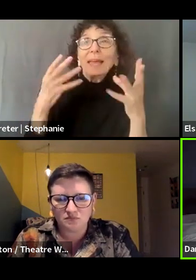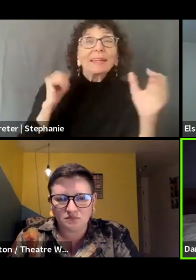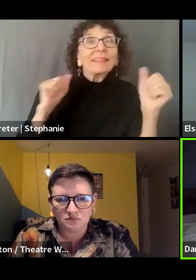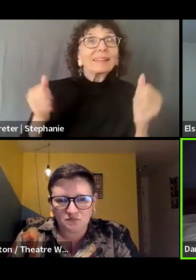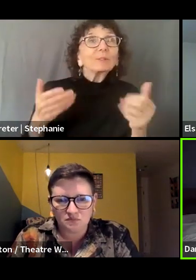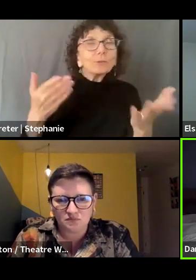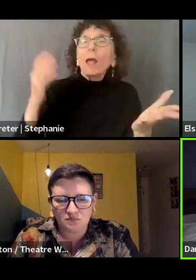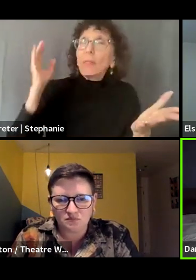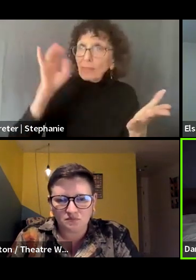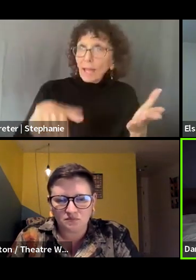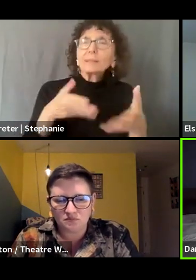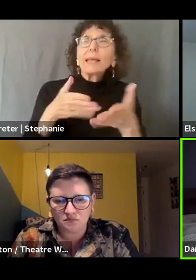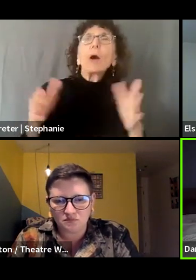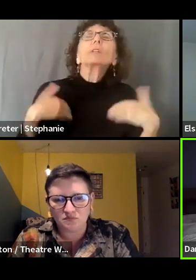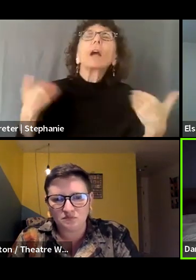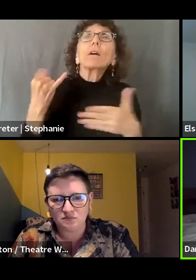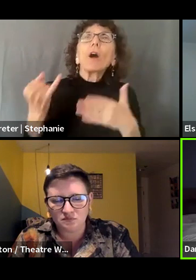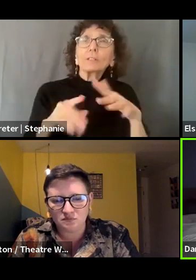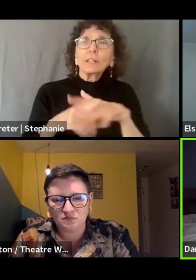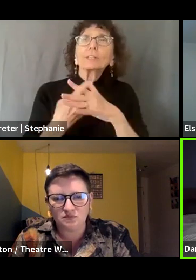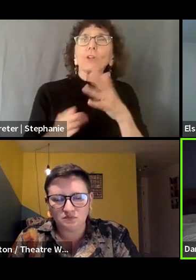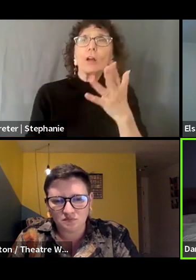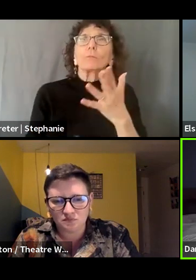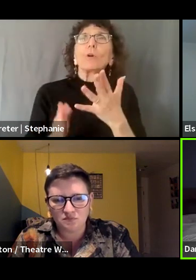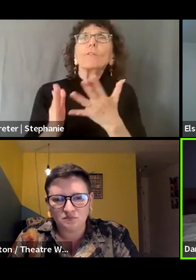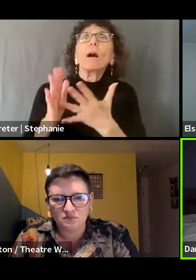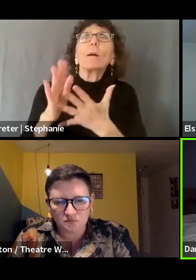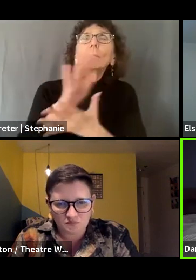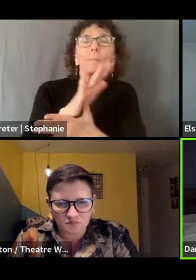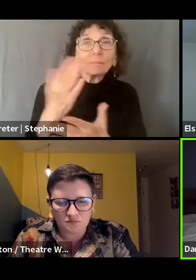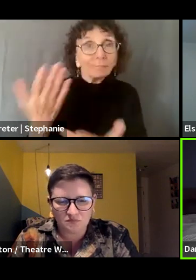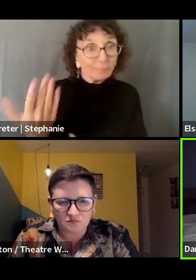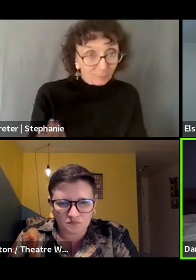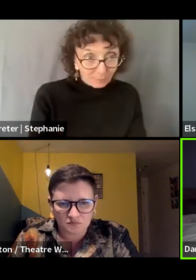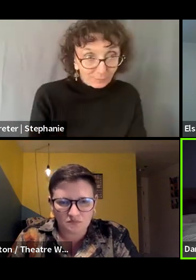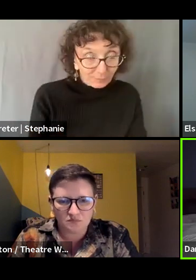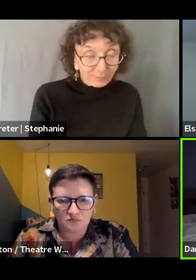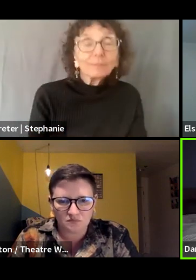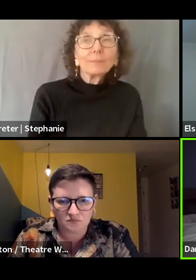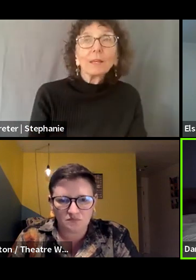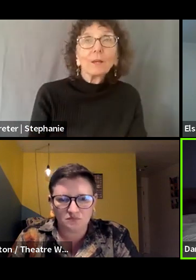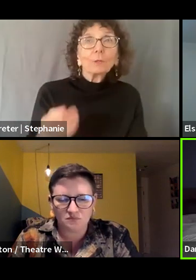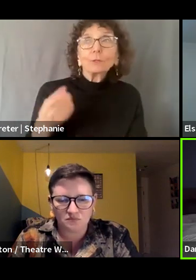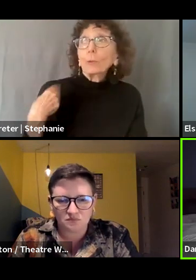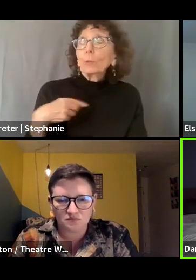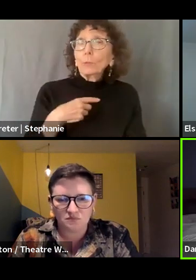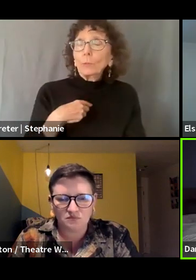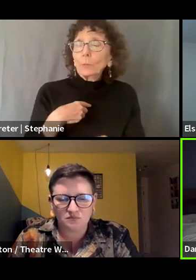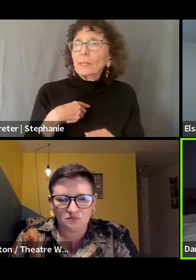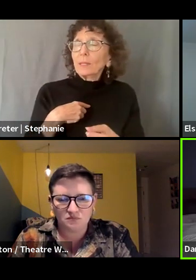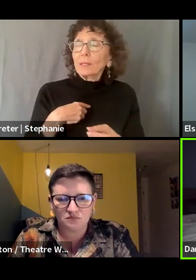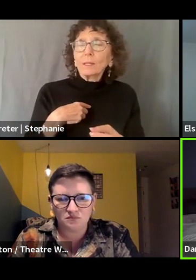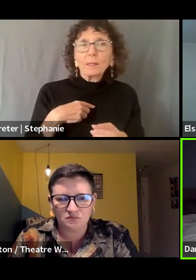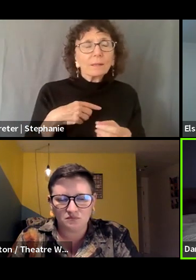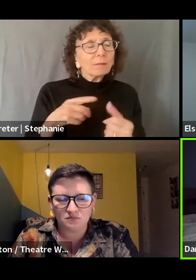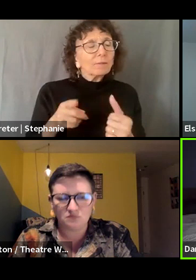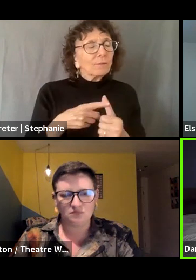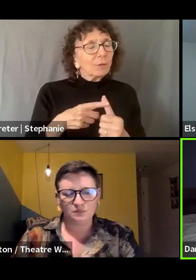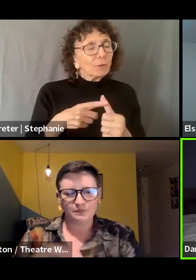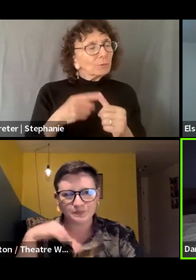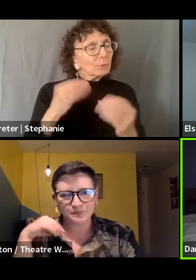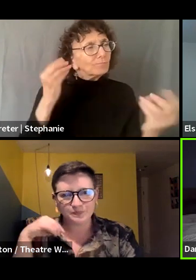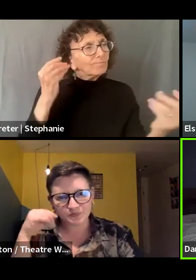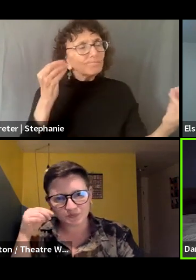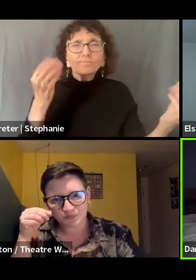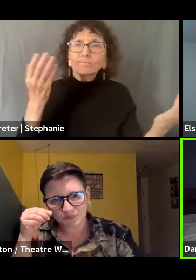of the pathway for young artists and, uh, young arts workers at the time. So we were really just interested when we started in this question of like, um,